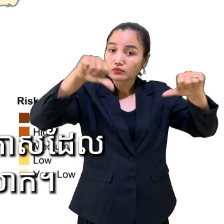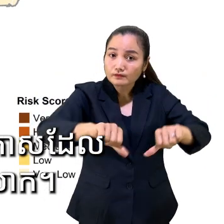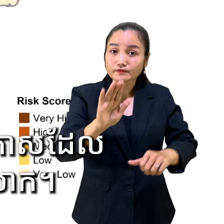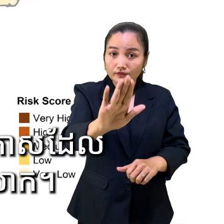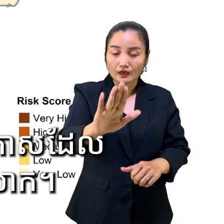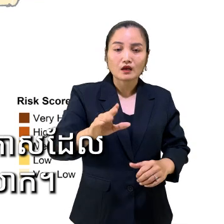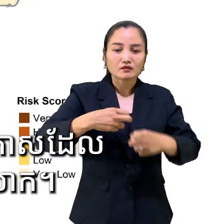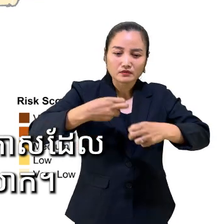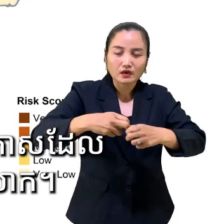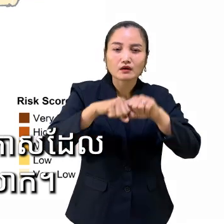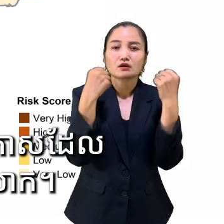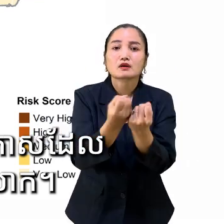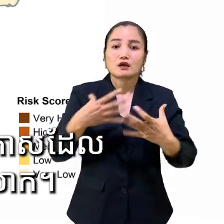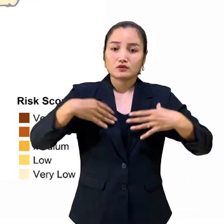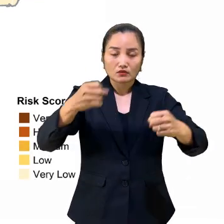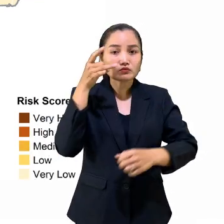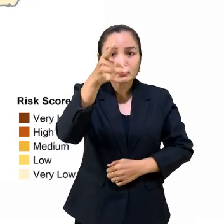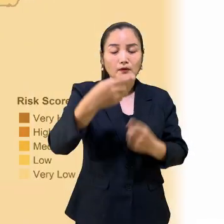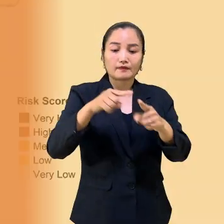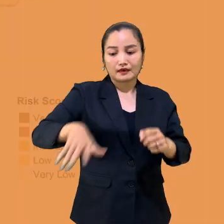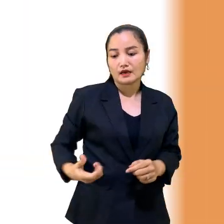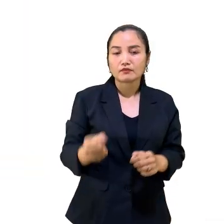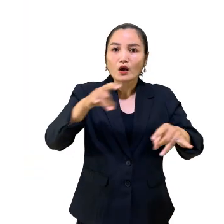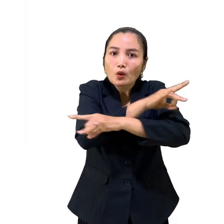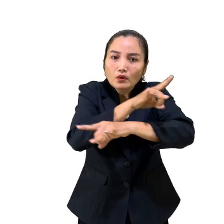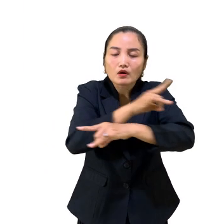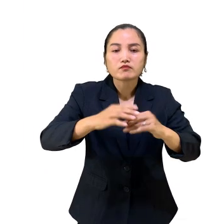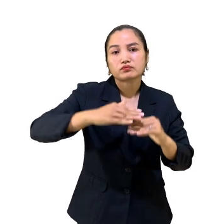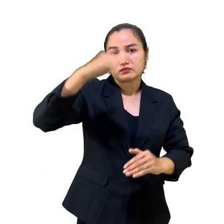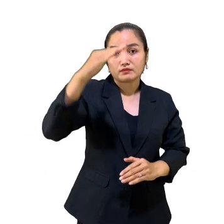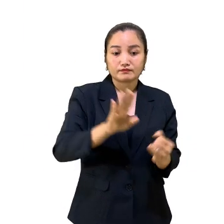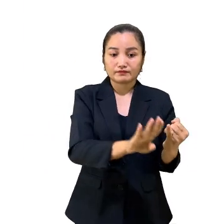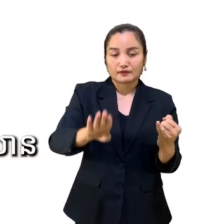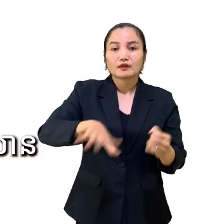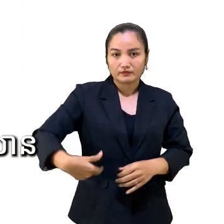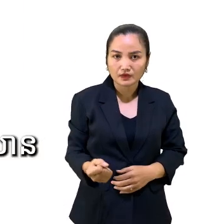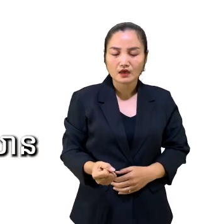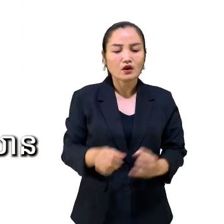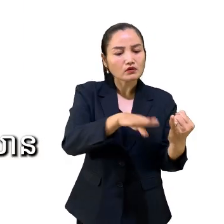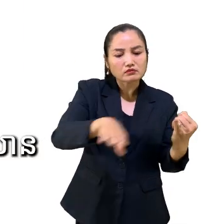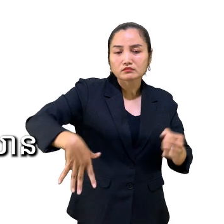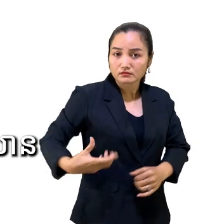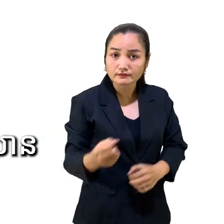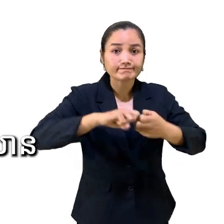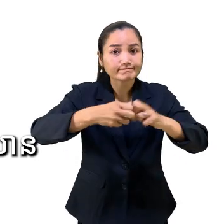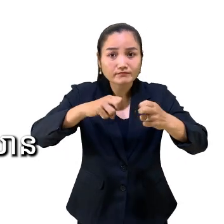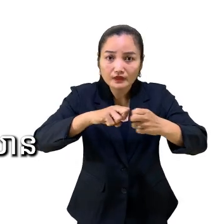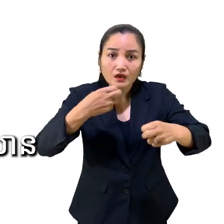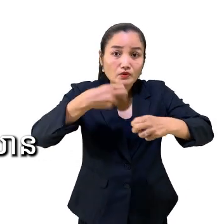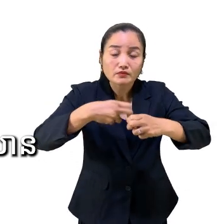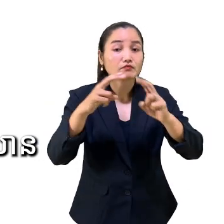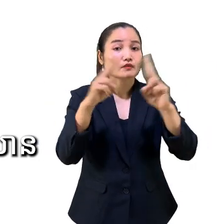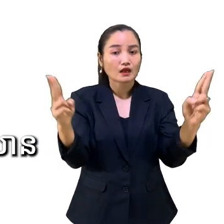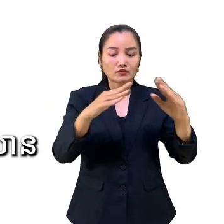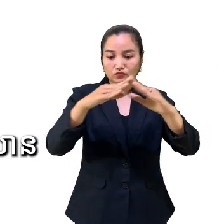exceeding WHO guidelines. The CCRI reveals that the most vulnerable children live in communes in